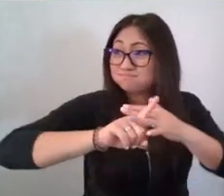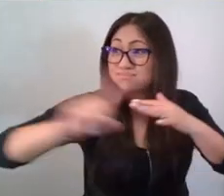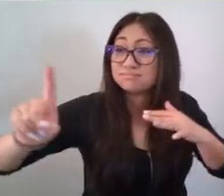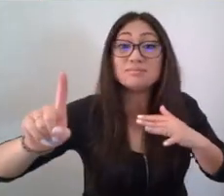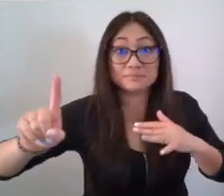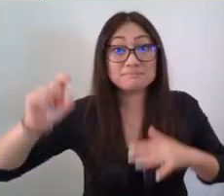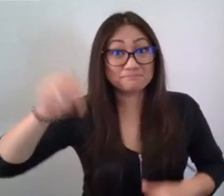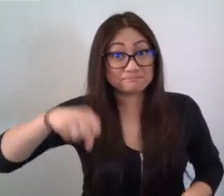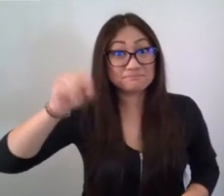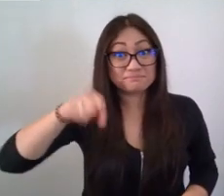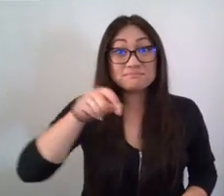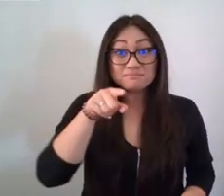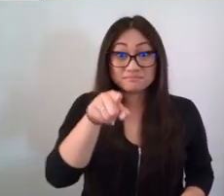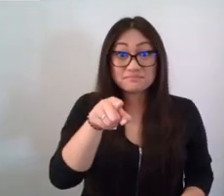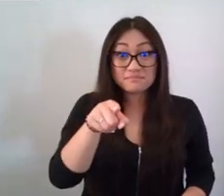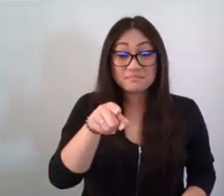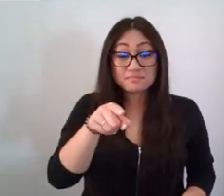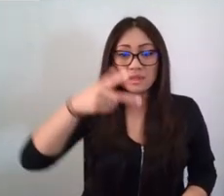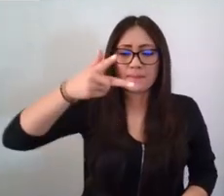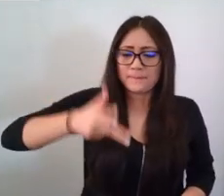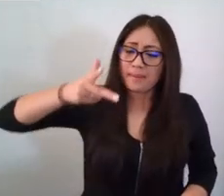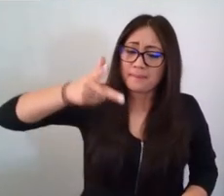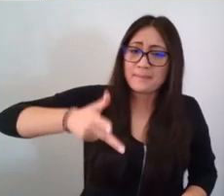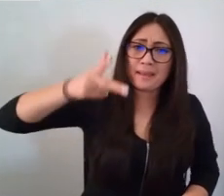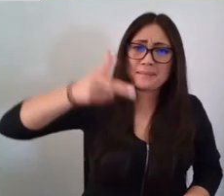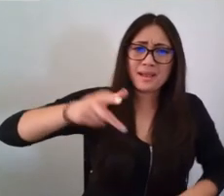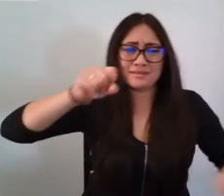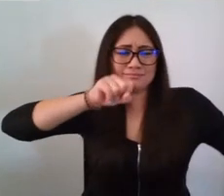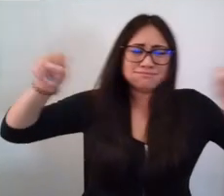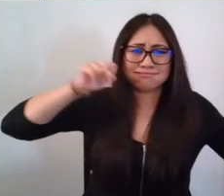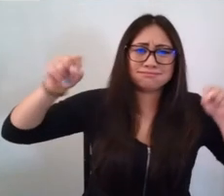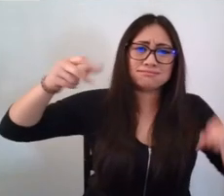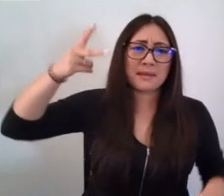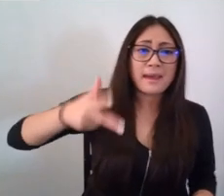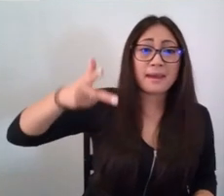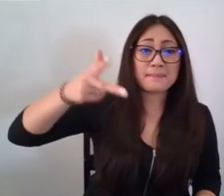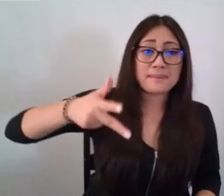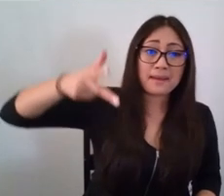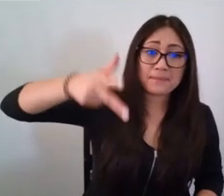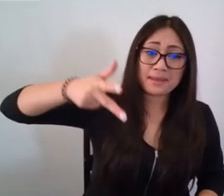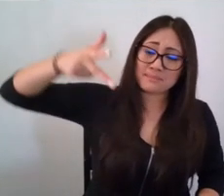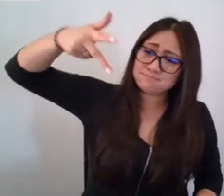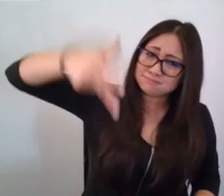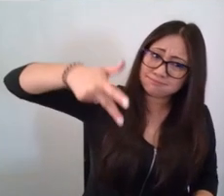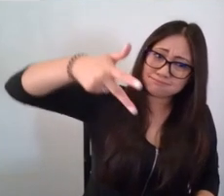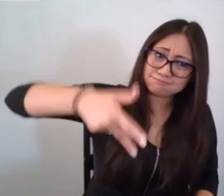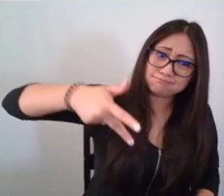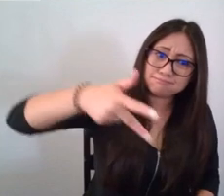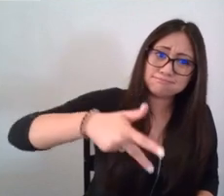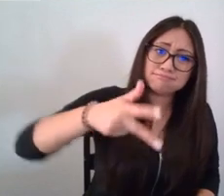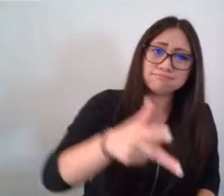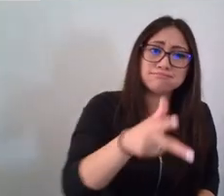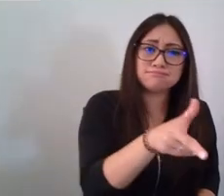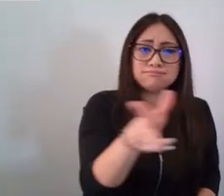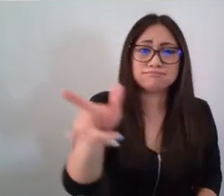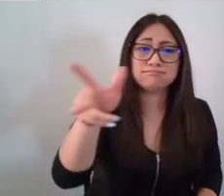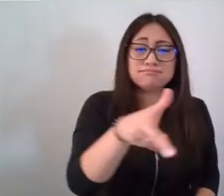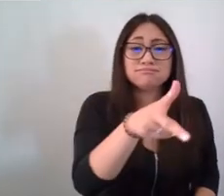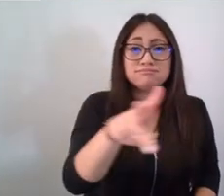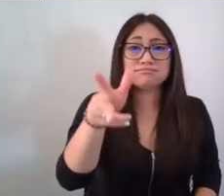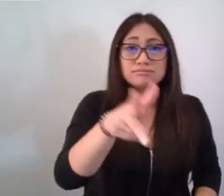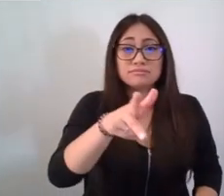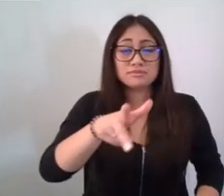he was. With a clatter kabang kabang, Bernie rolled down the hill, turned the corner, and headed for the country.